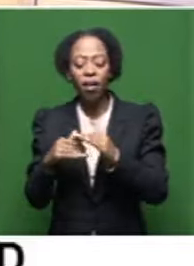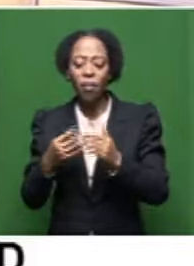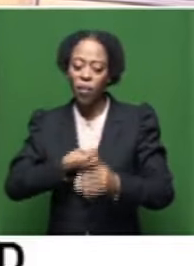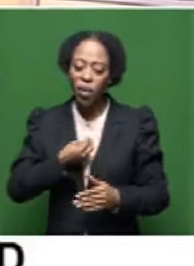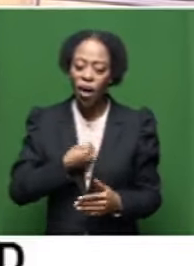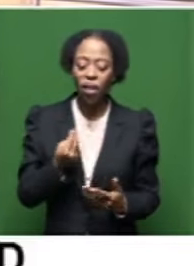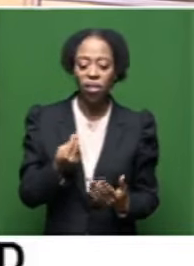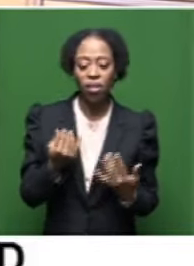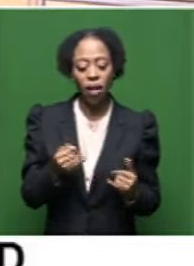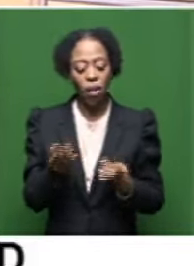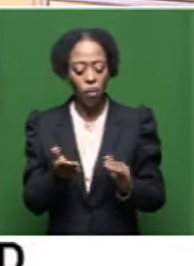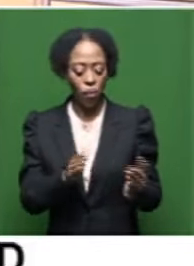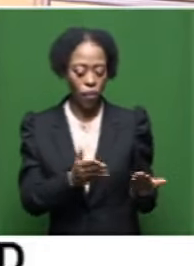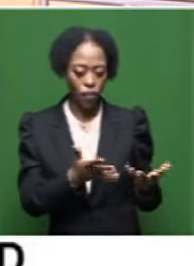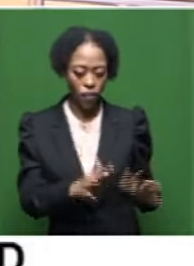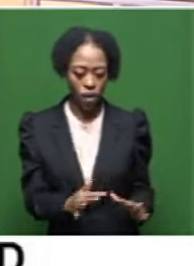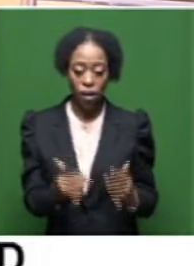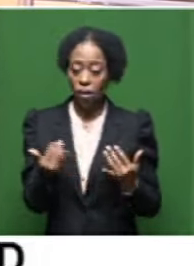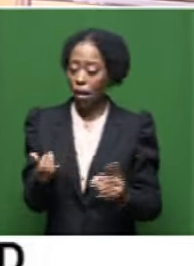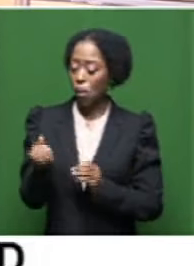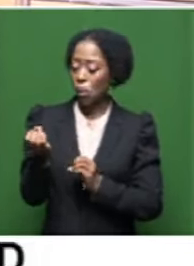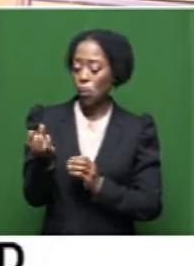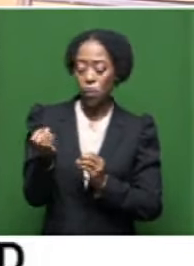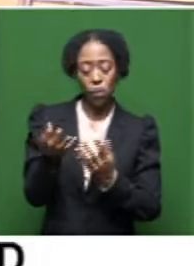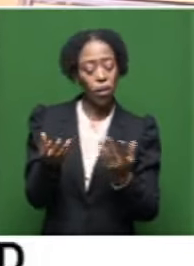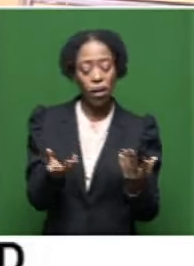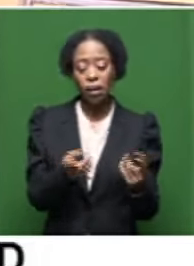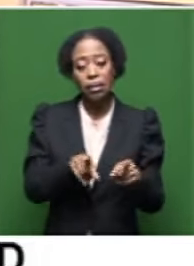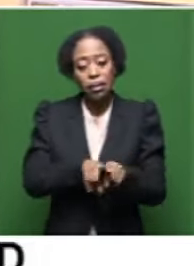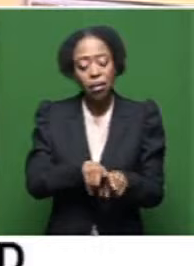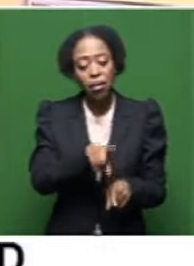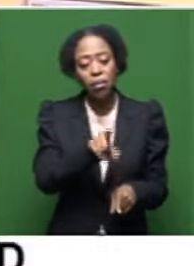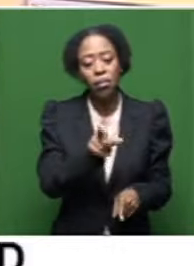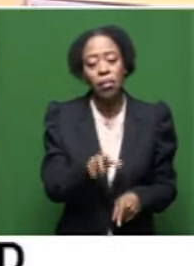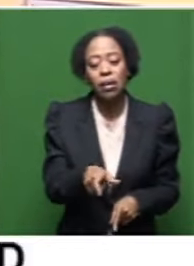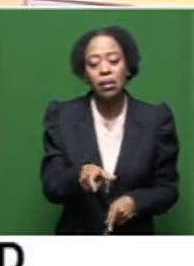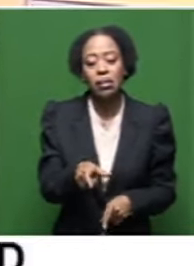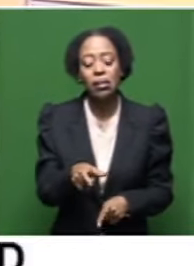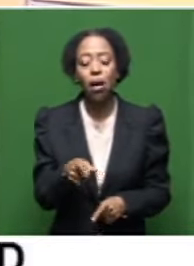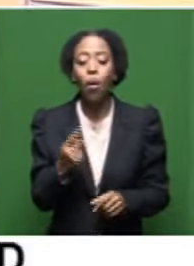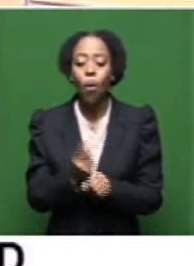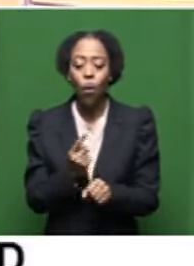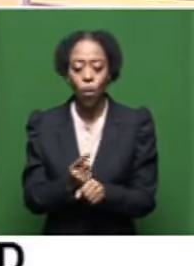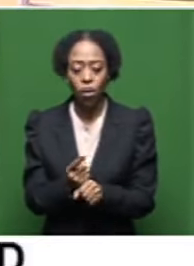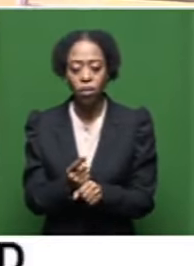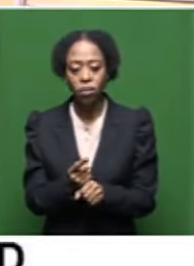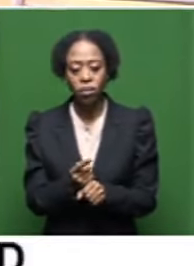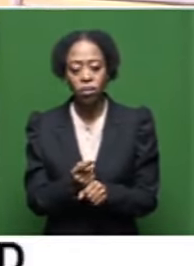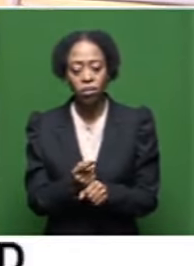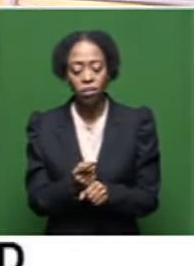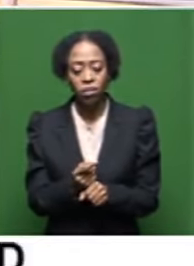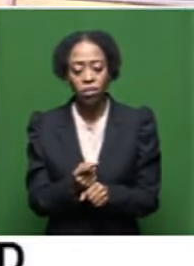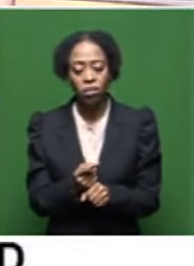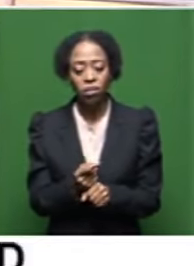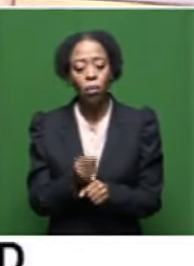we've entered this era where we actually broadcast these. He was that constant, he was a constant